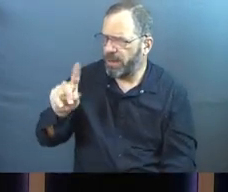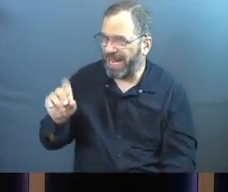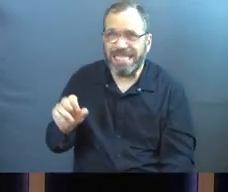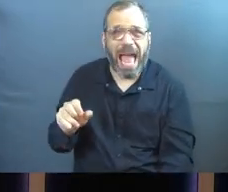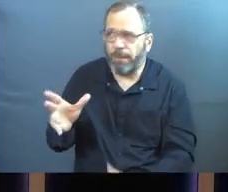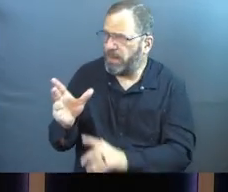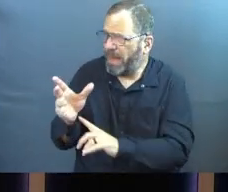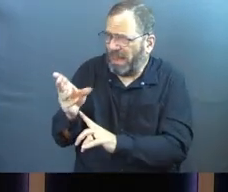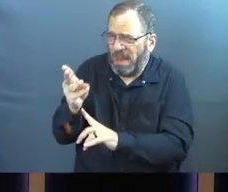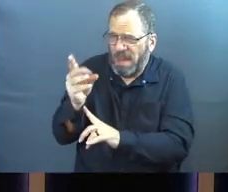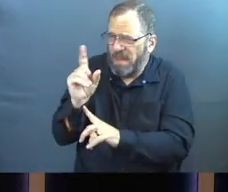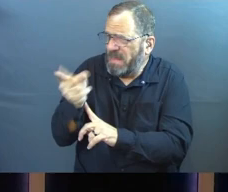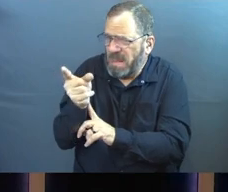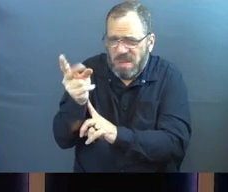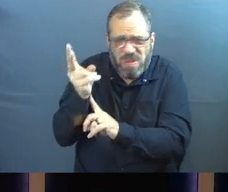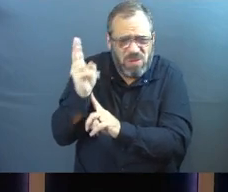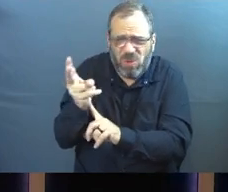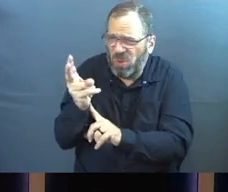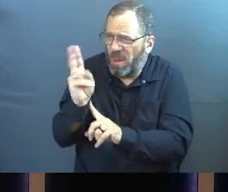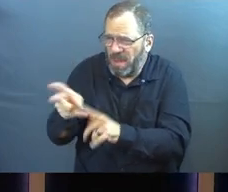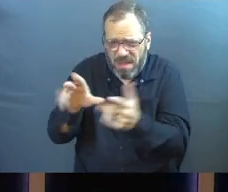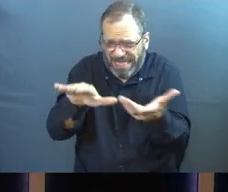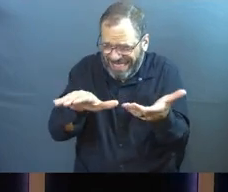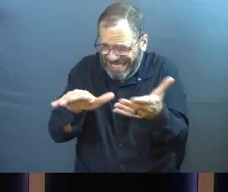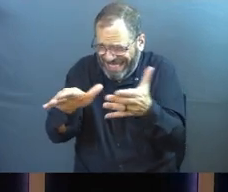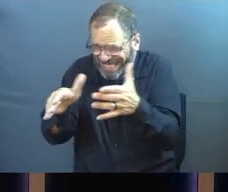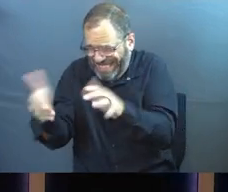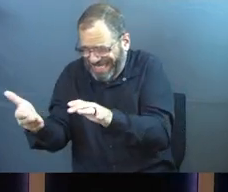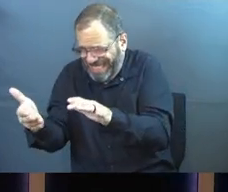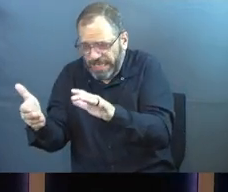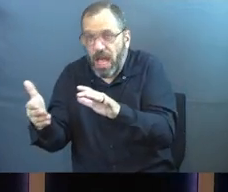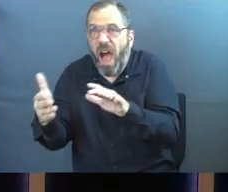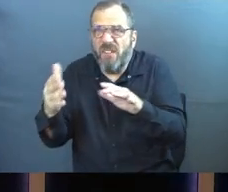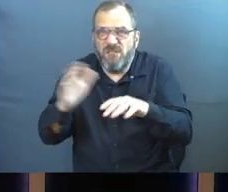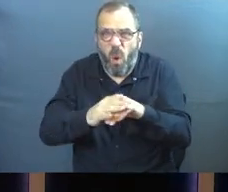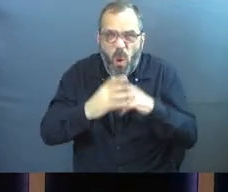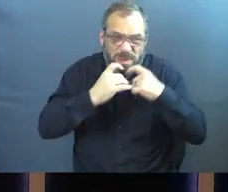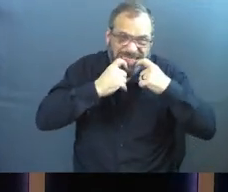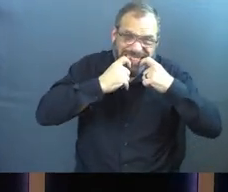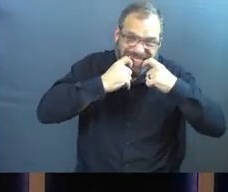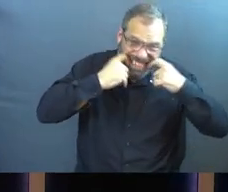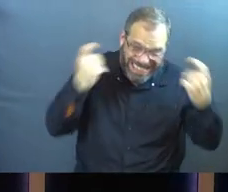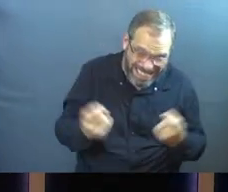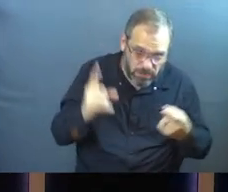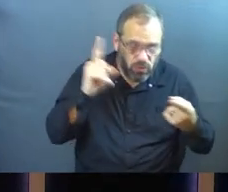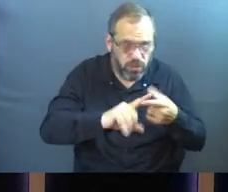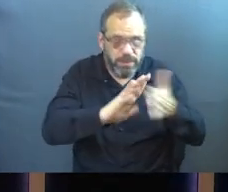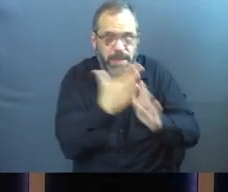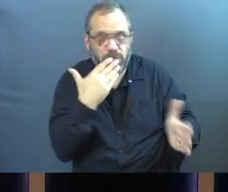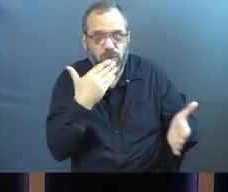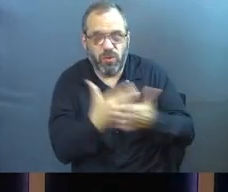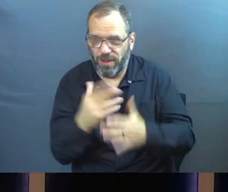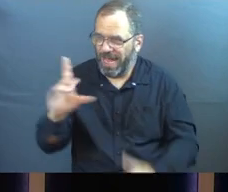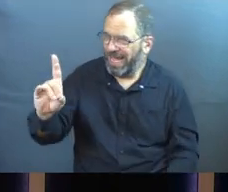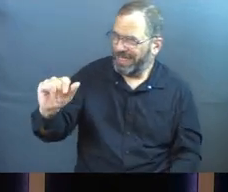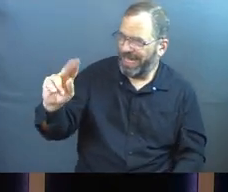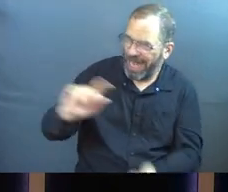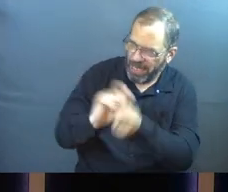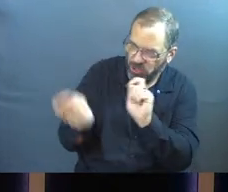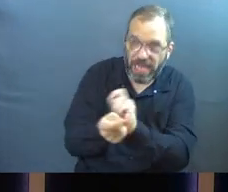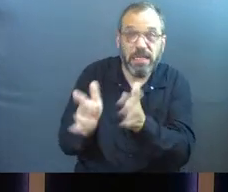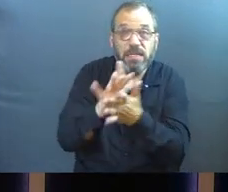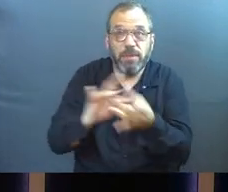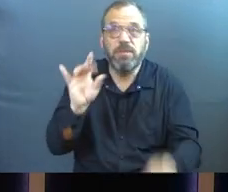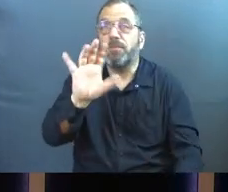Seconds, maybe minutes before this guy died, he switched from darn out wheat to actual wheat. DNA changed